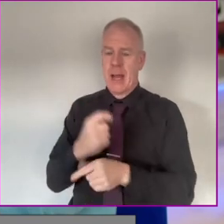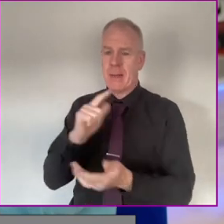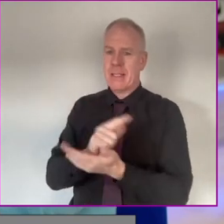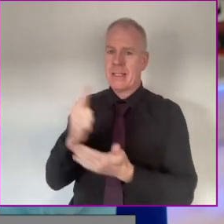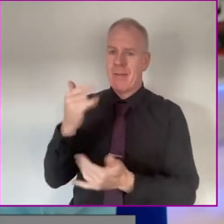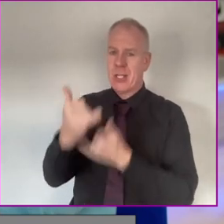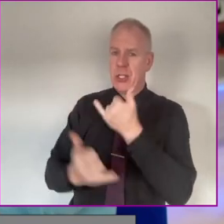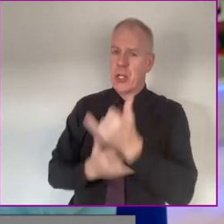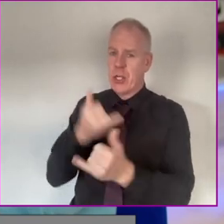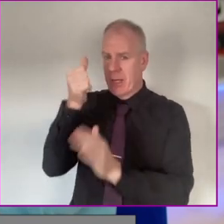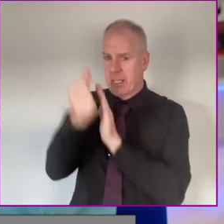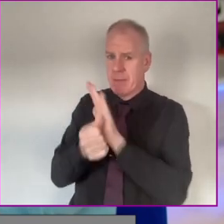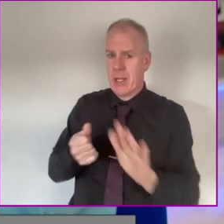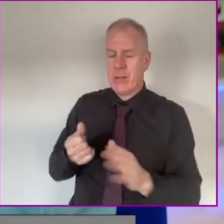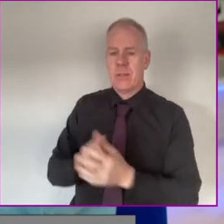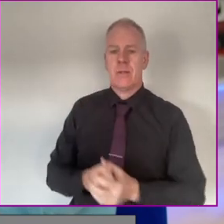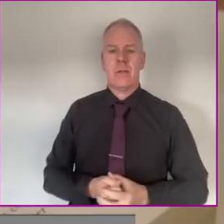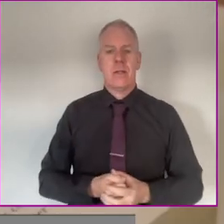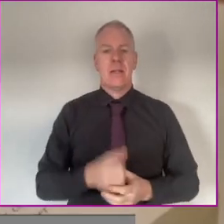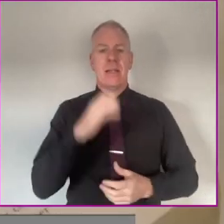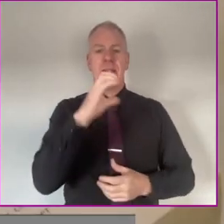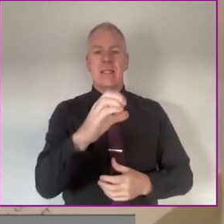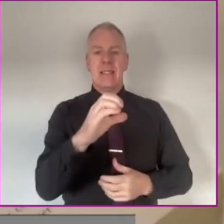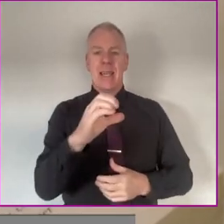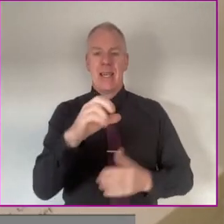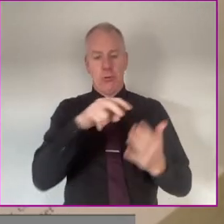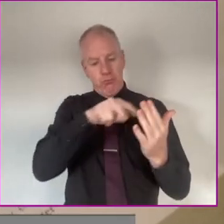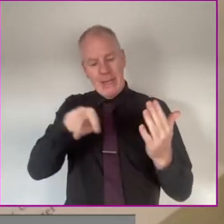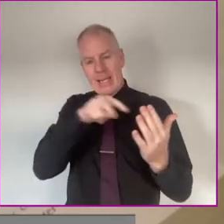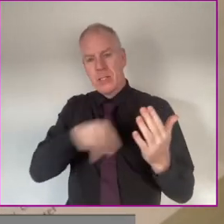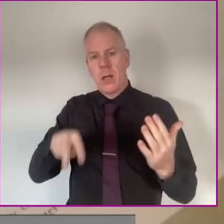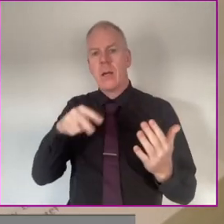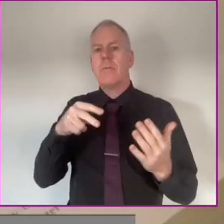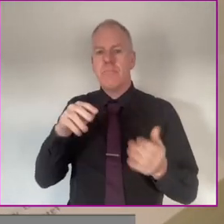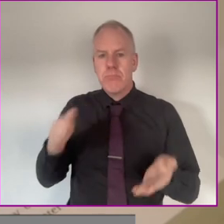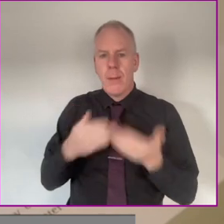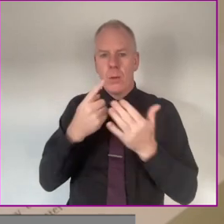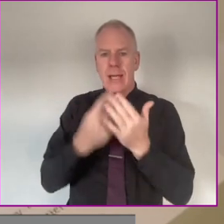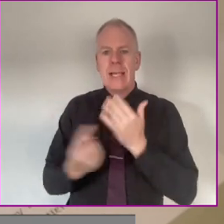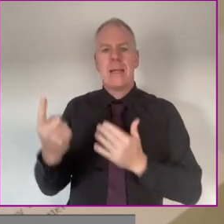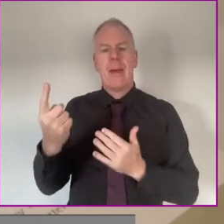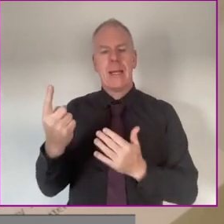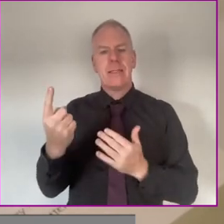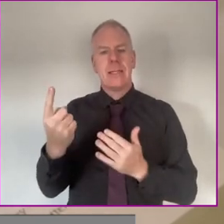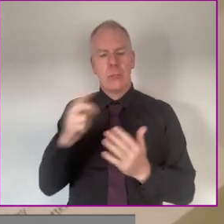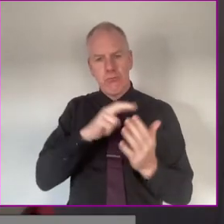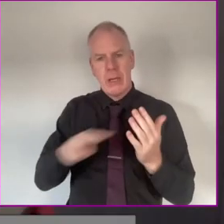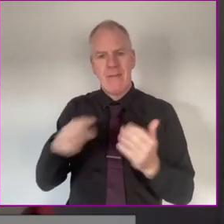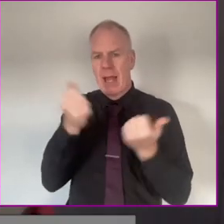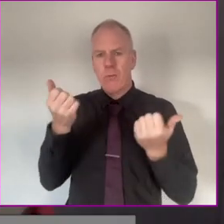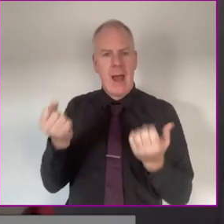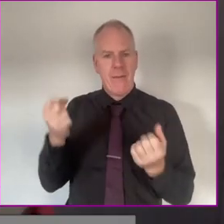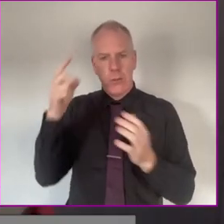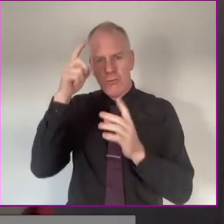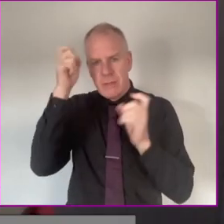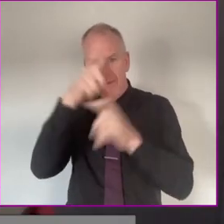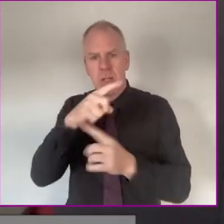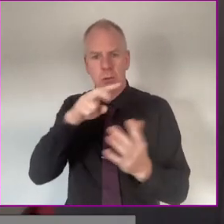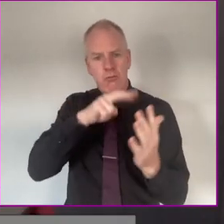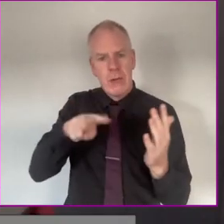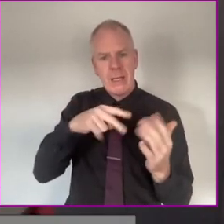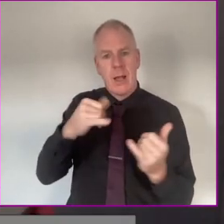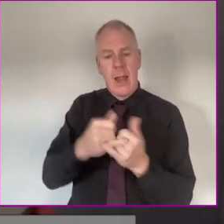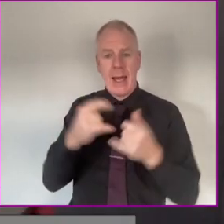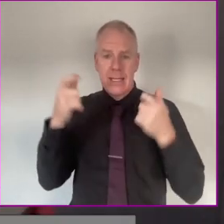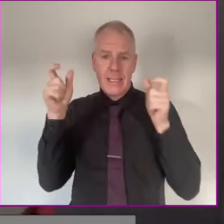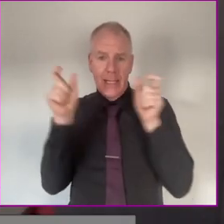17 years' experience. The SeaReader Pen promote independent reading and learning for anyone suffering from reading